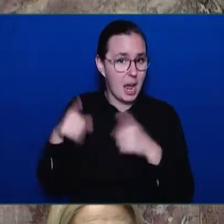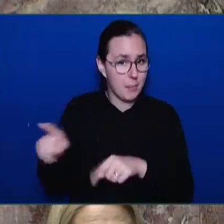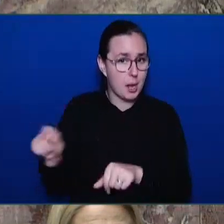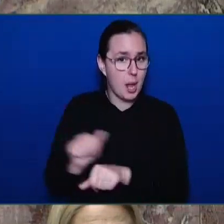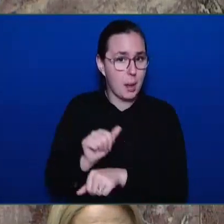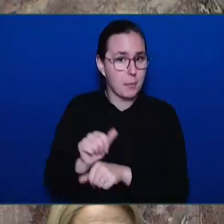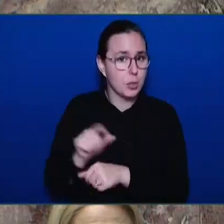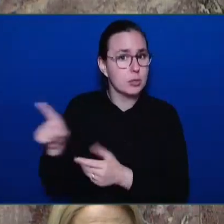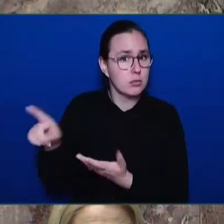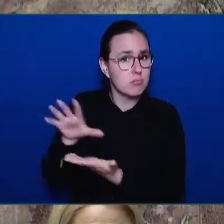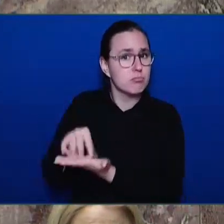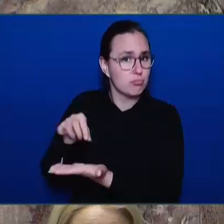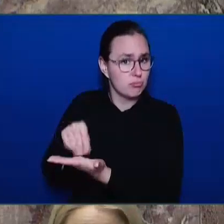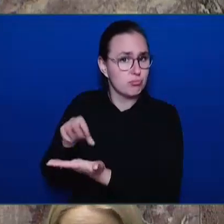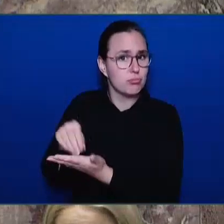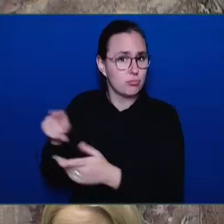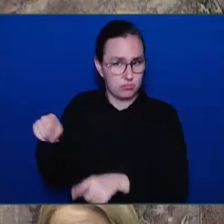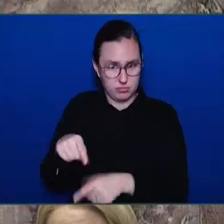you very much, Honourable Speaker.